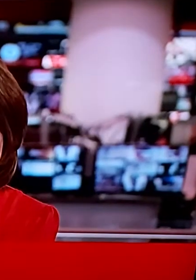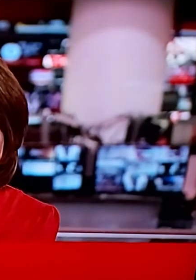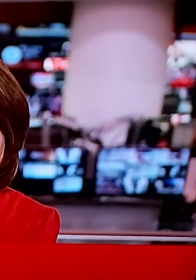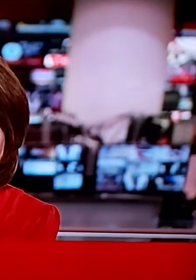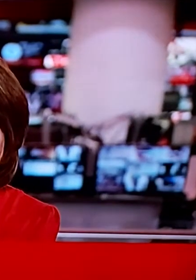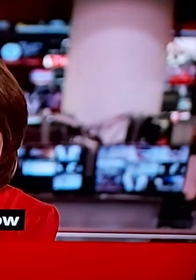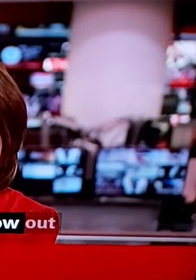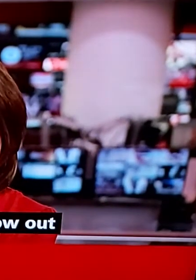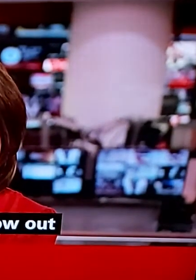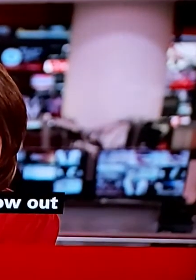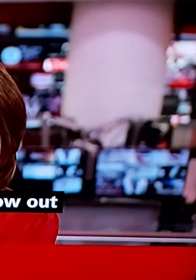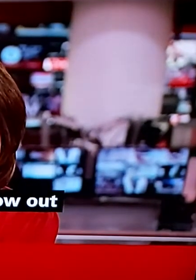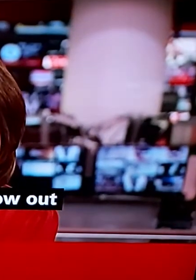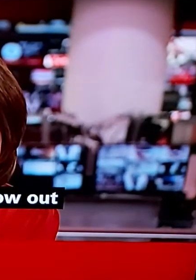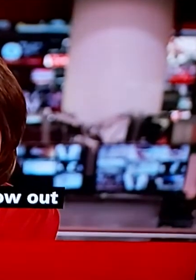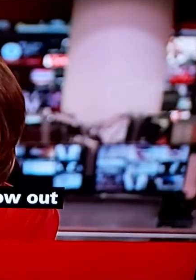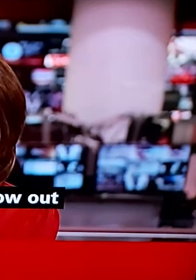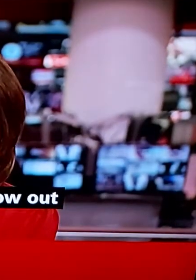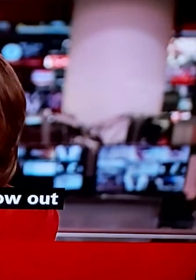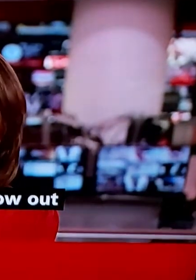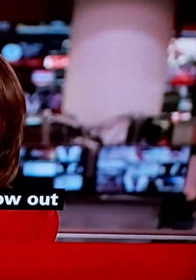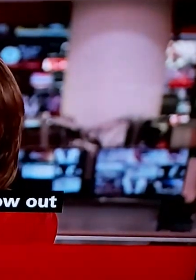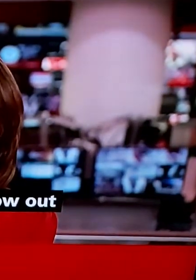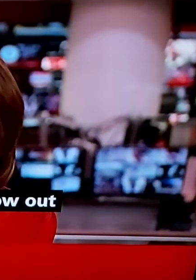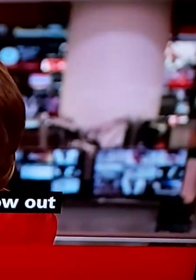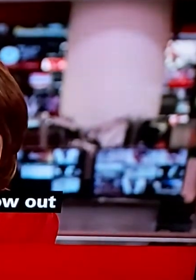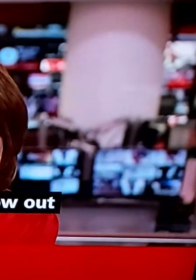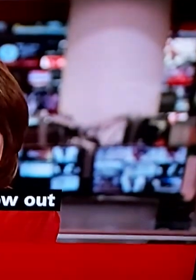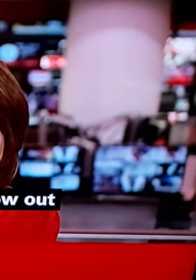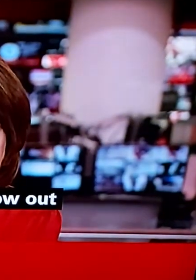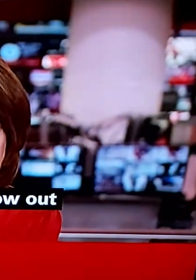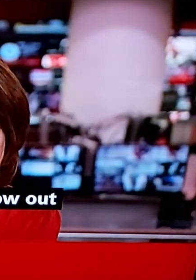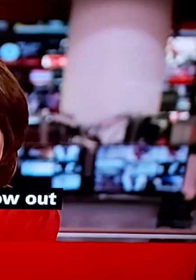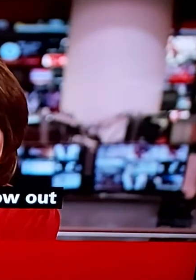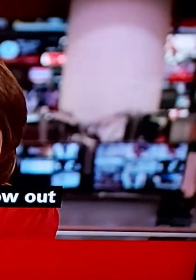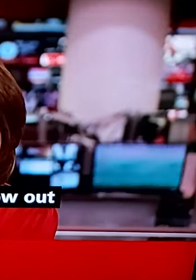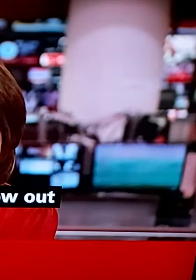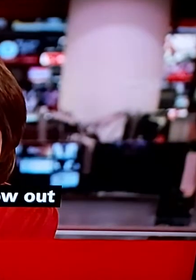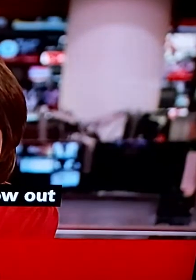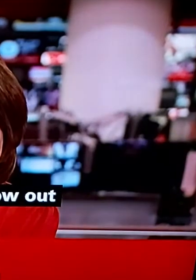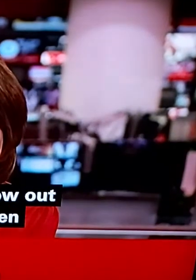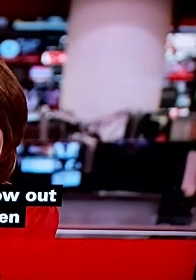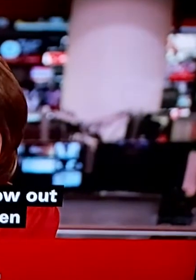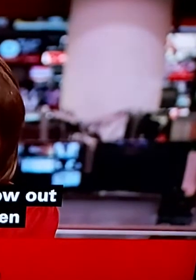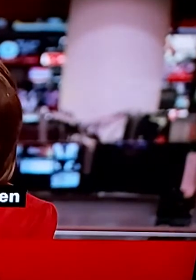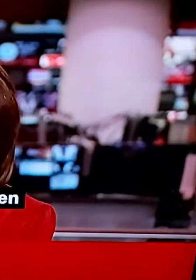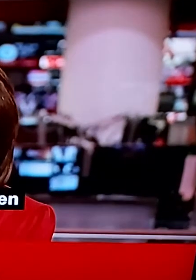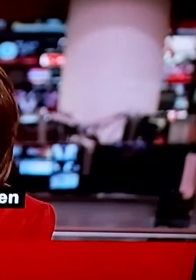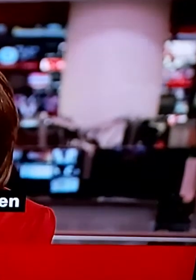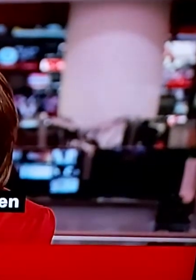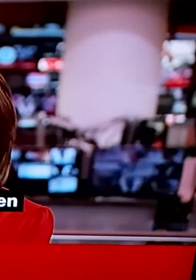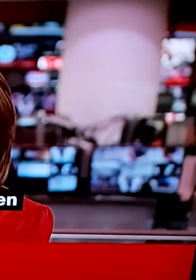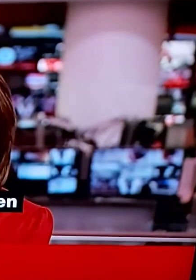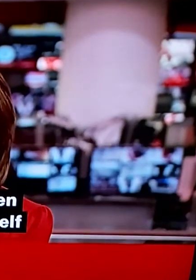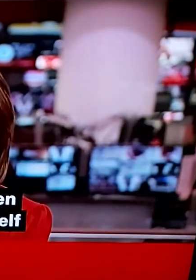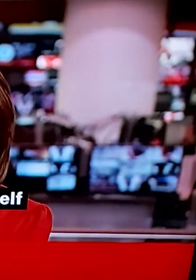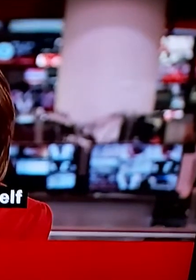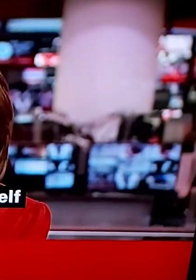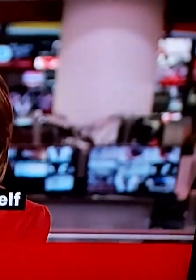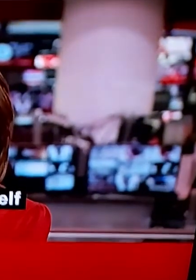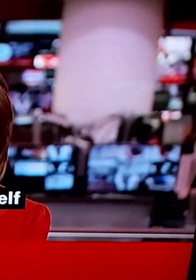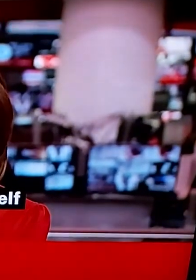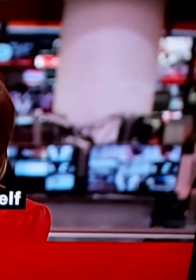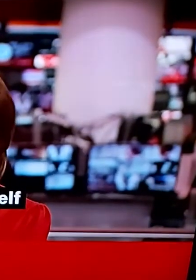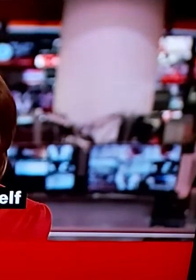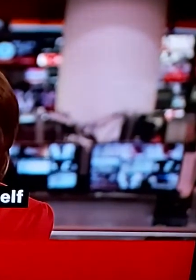-isolation. He spent seven days, you may remember, in self-isolation, following those